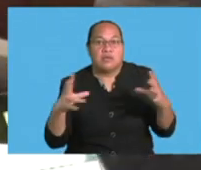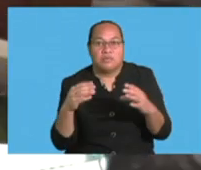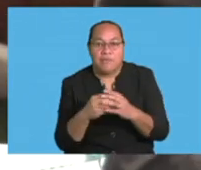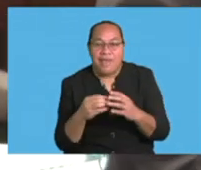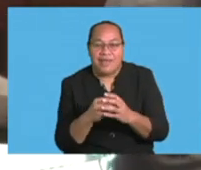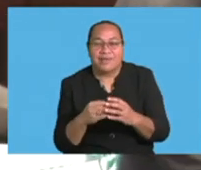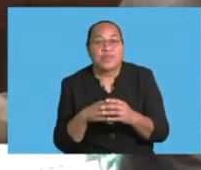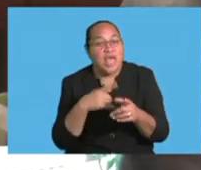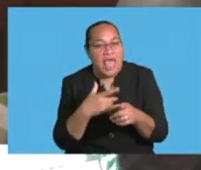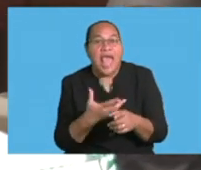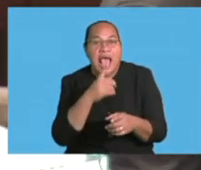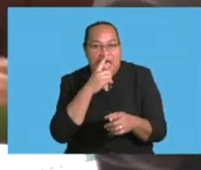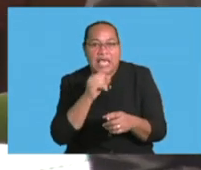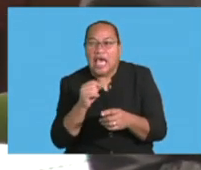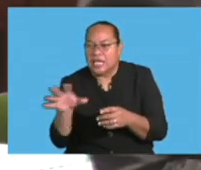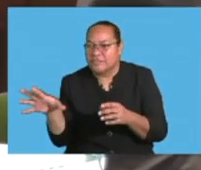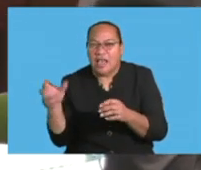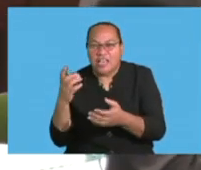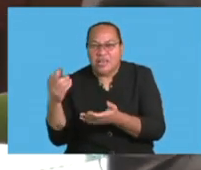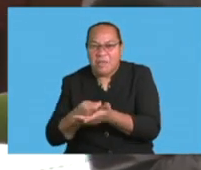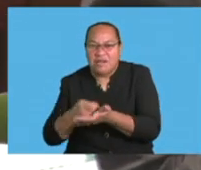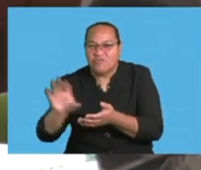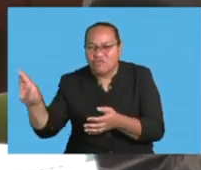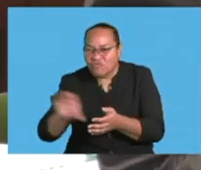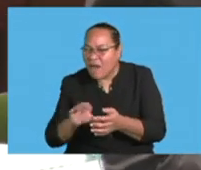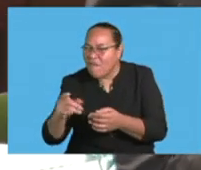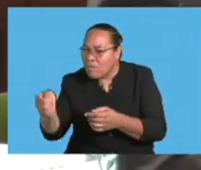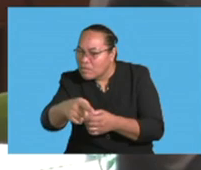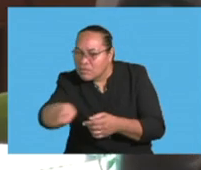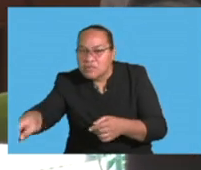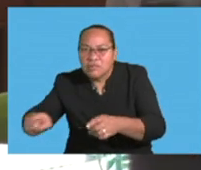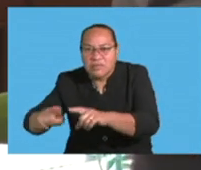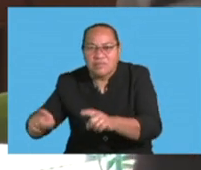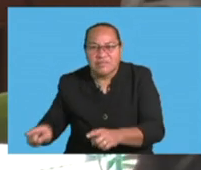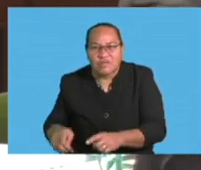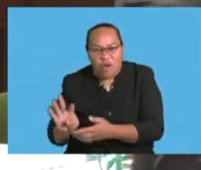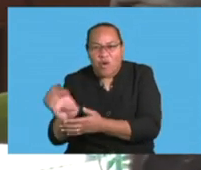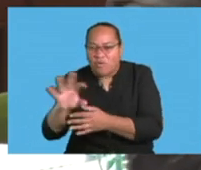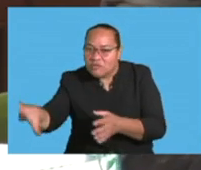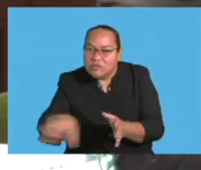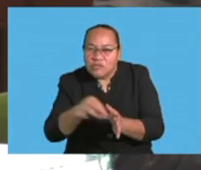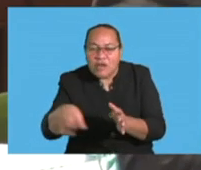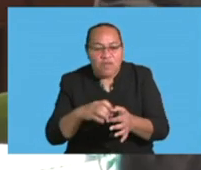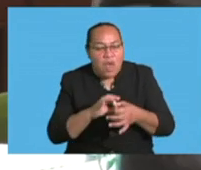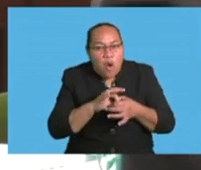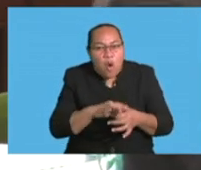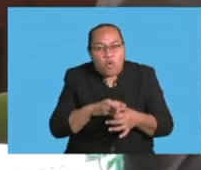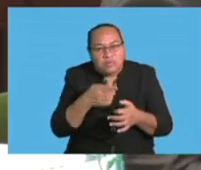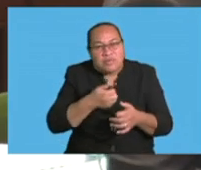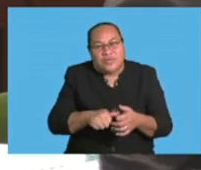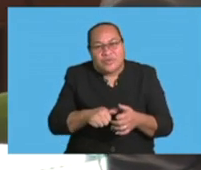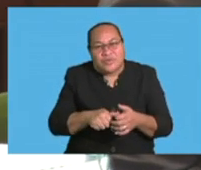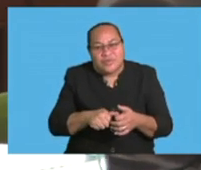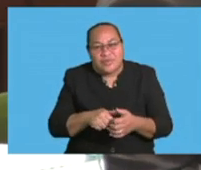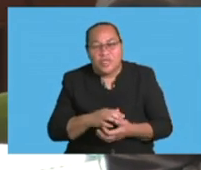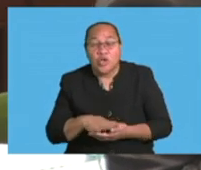had the ability to suck in the cash from the market, perhaps for their own internal considerations. However, now we've seen a